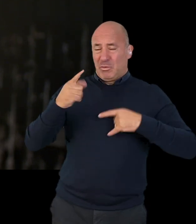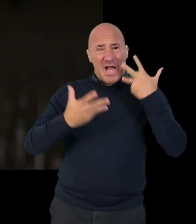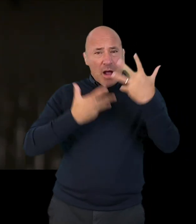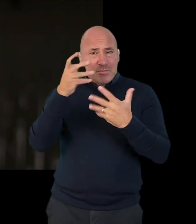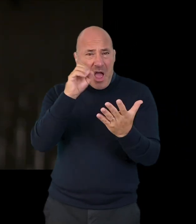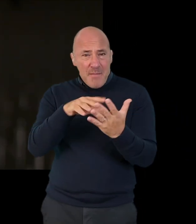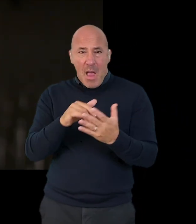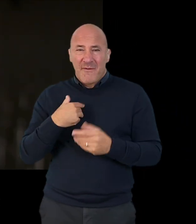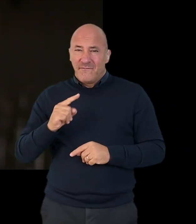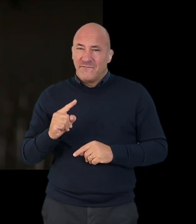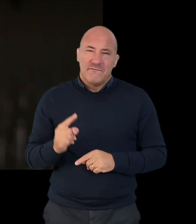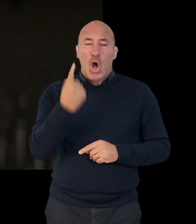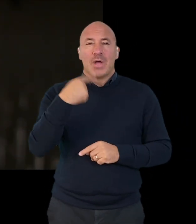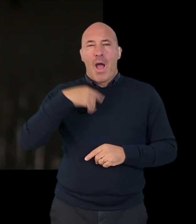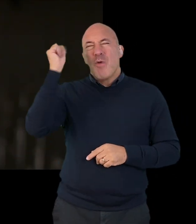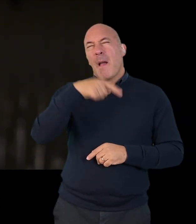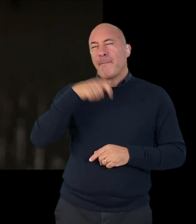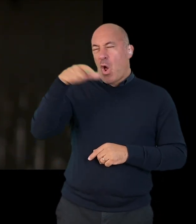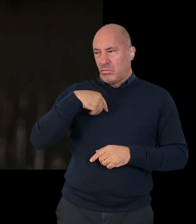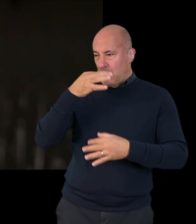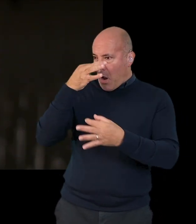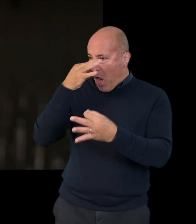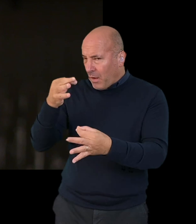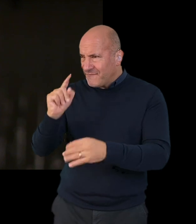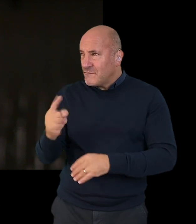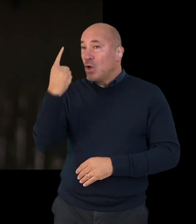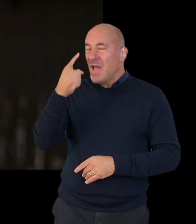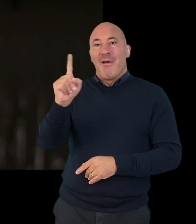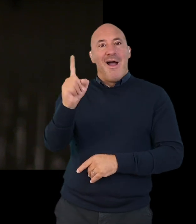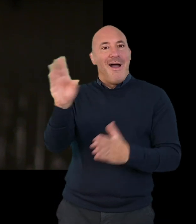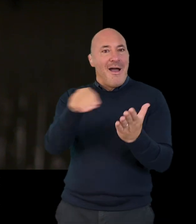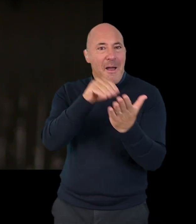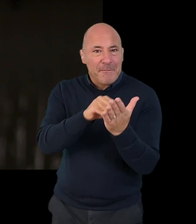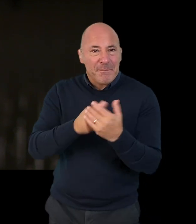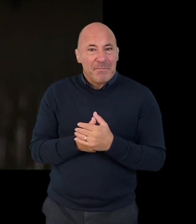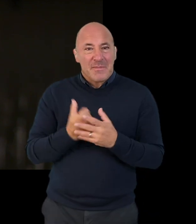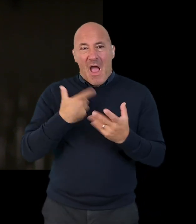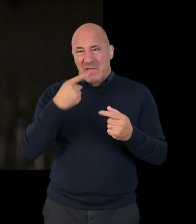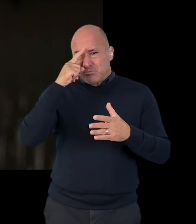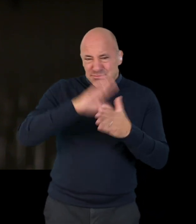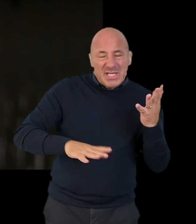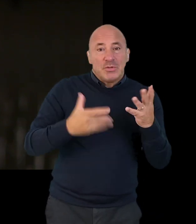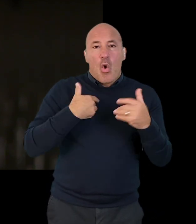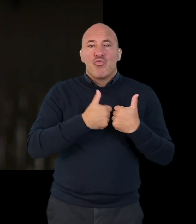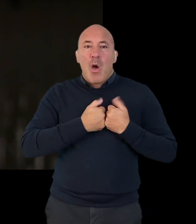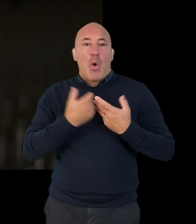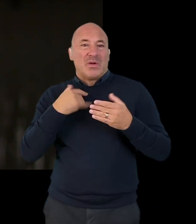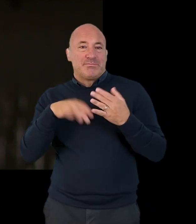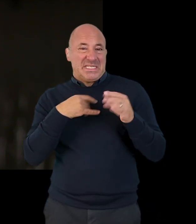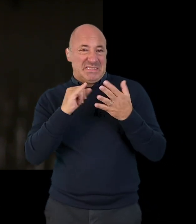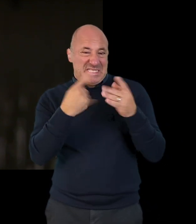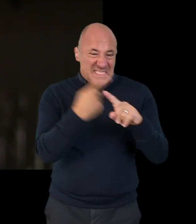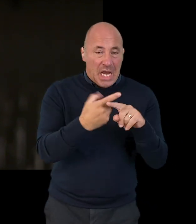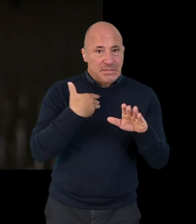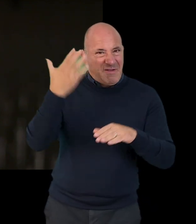felt. Is there a first time when you remember being attracted to somebody? Did you have any experience romantic or sexual in your